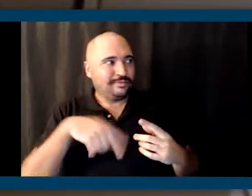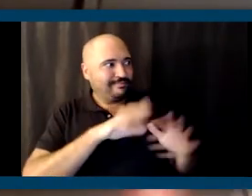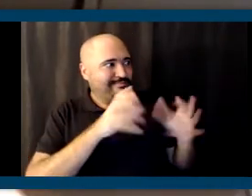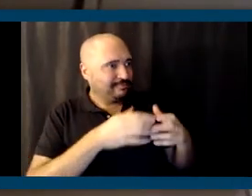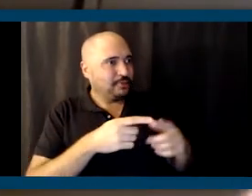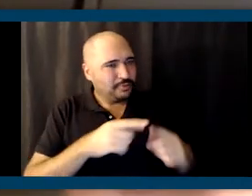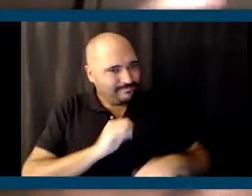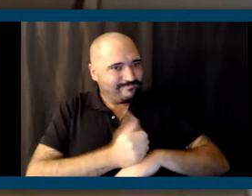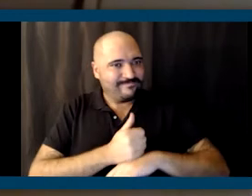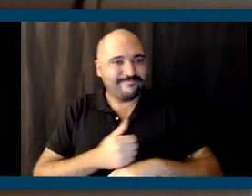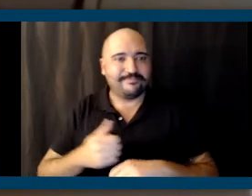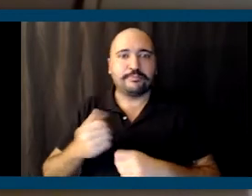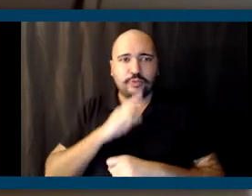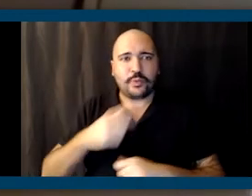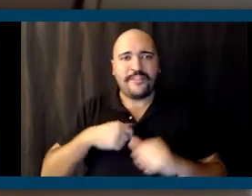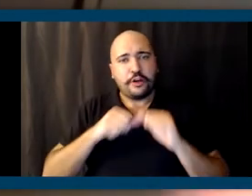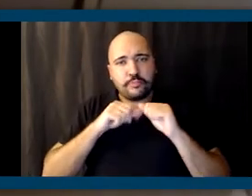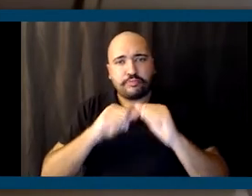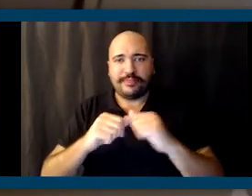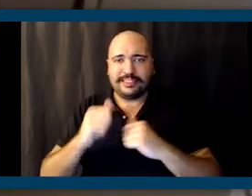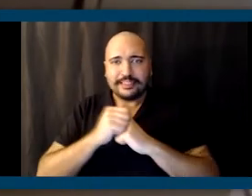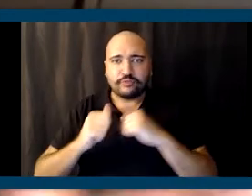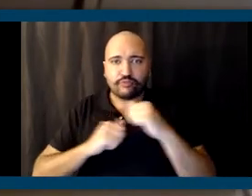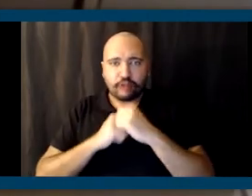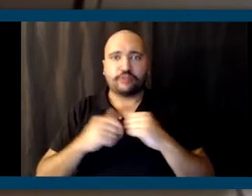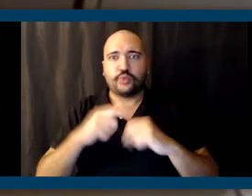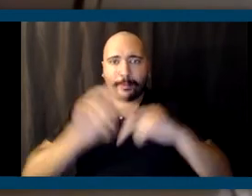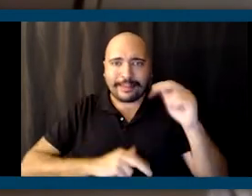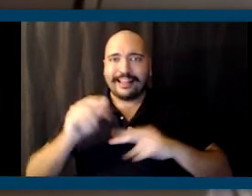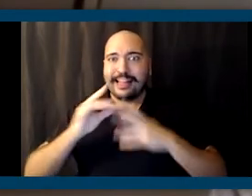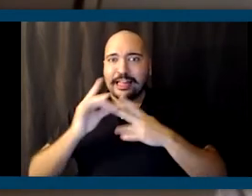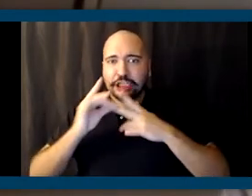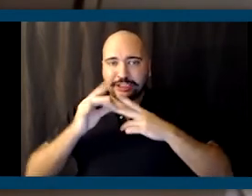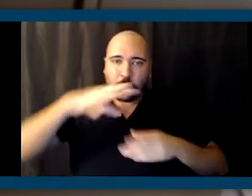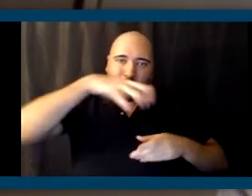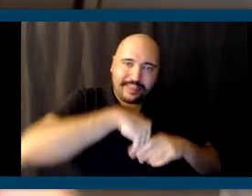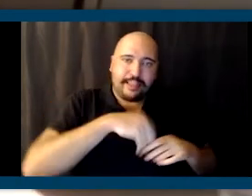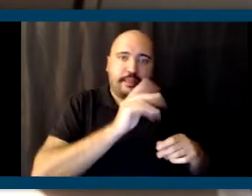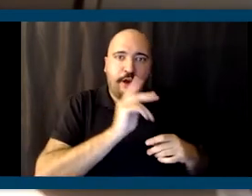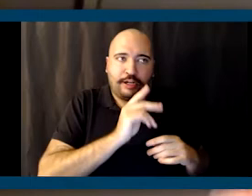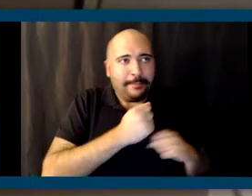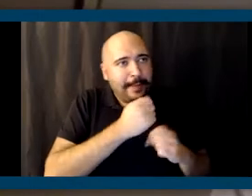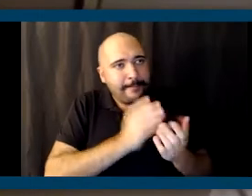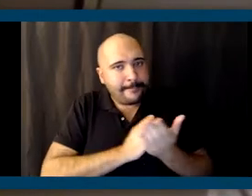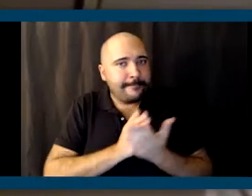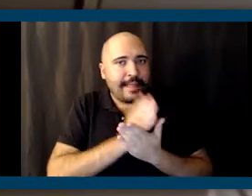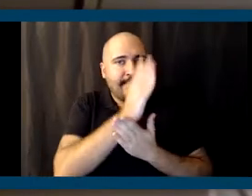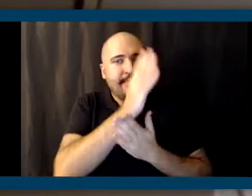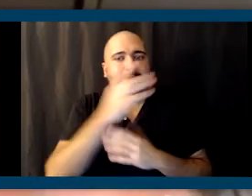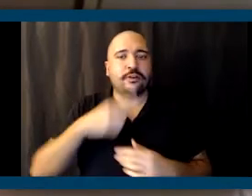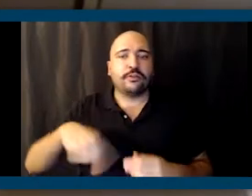make sure that we have a permanent apparatus to be building leaders from within the party to make sure they're creating a pathway for folks